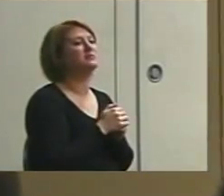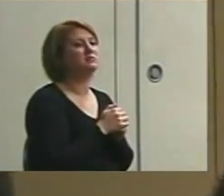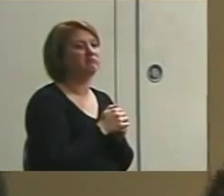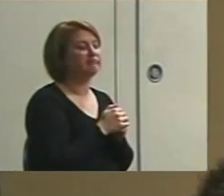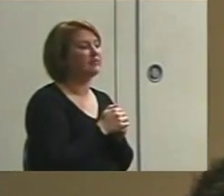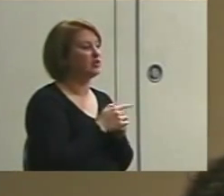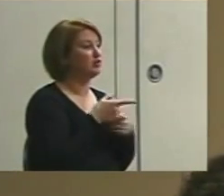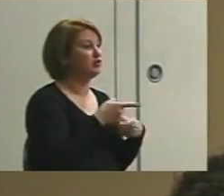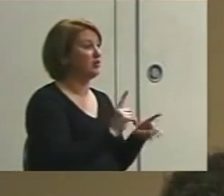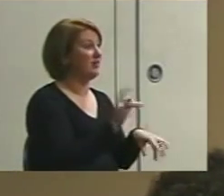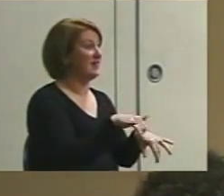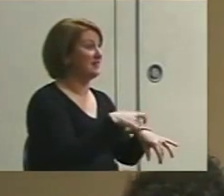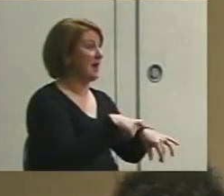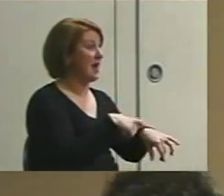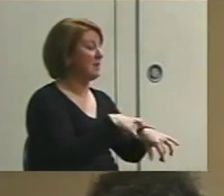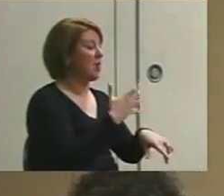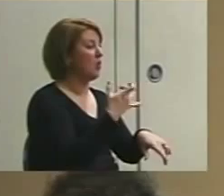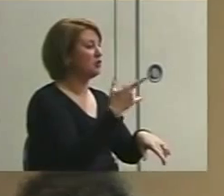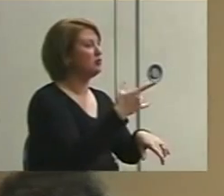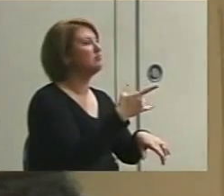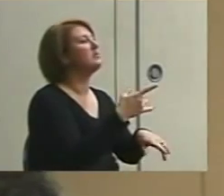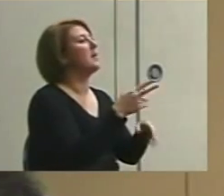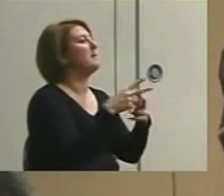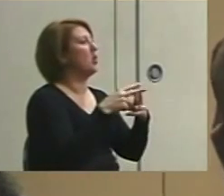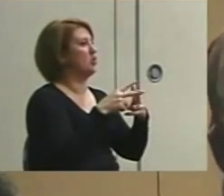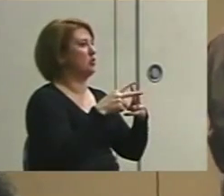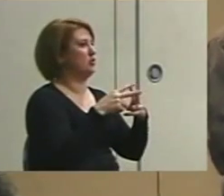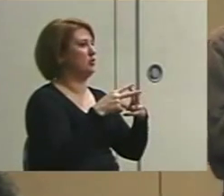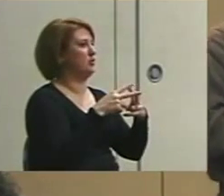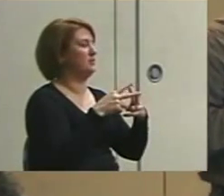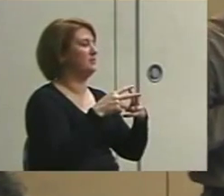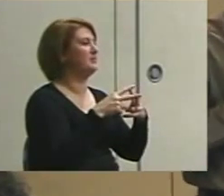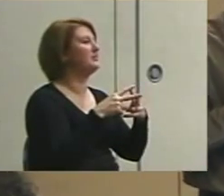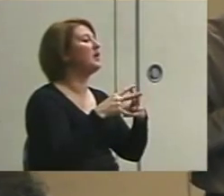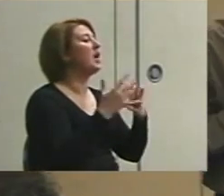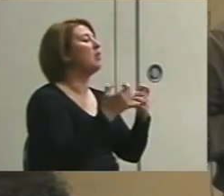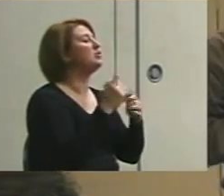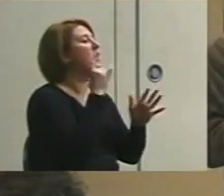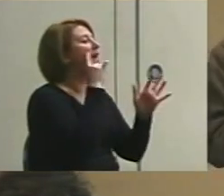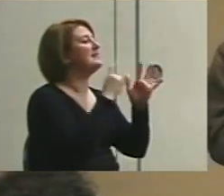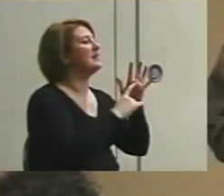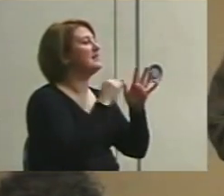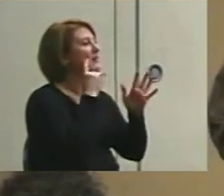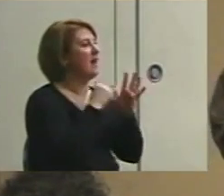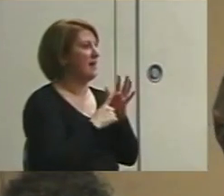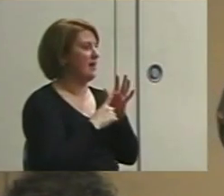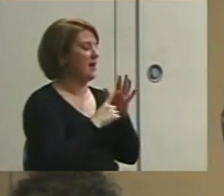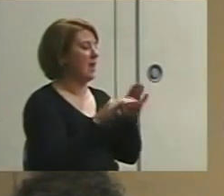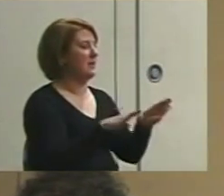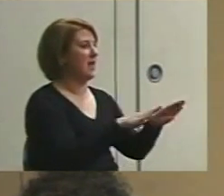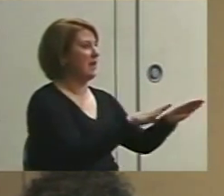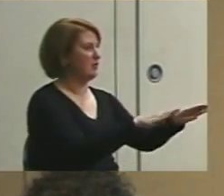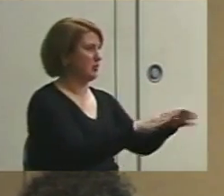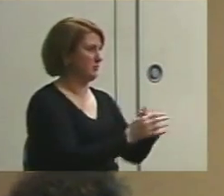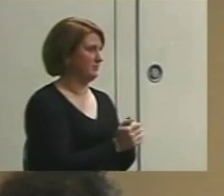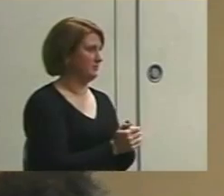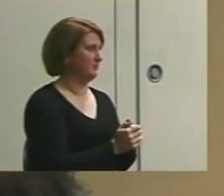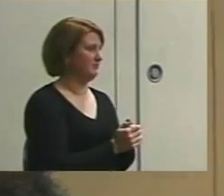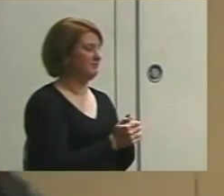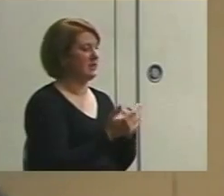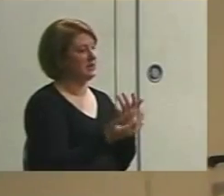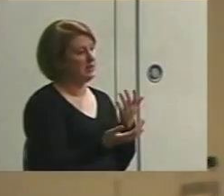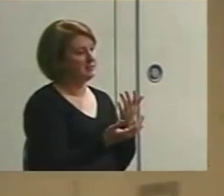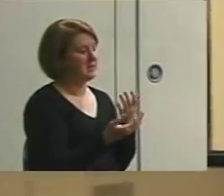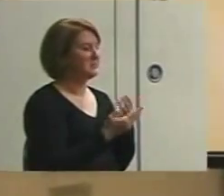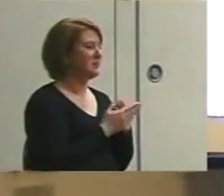and in that couple of minutes I want you to get with a partner and I want you to identify a behavior. It can either